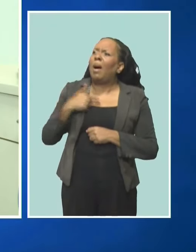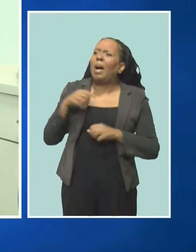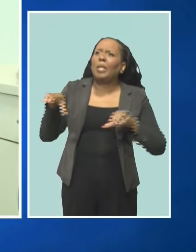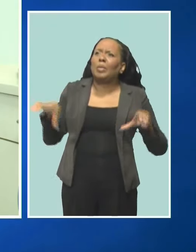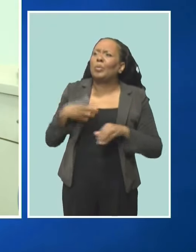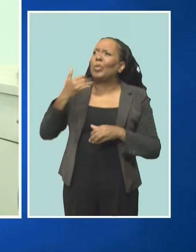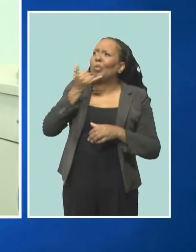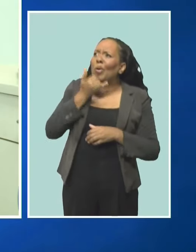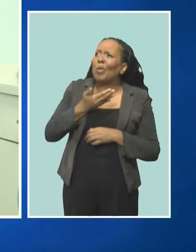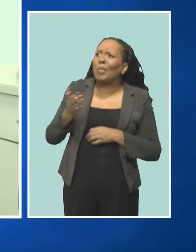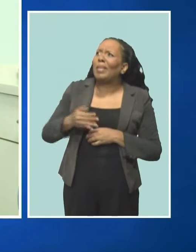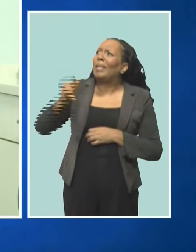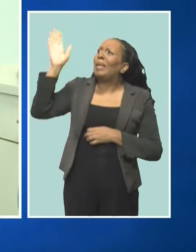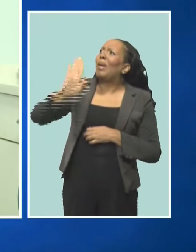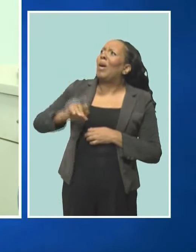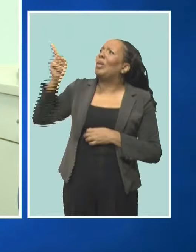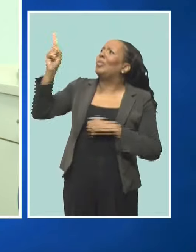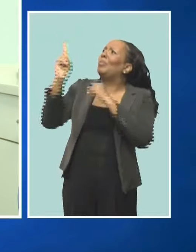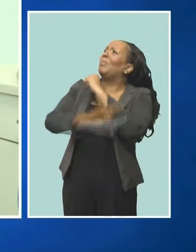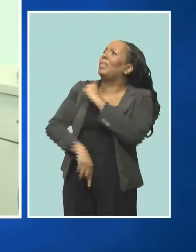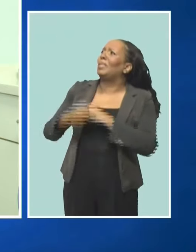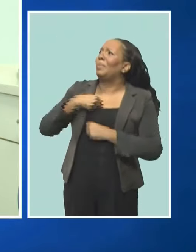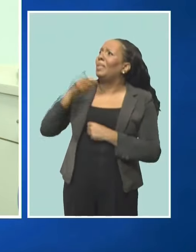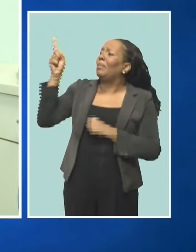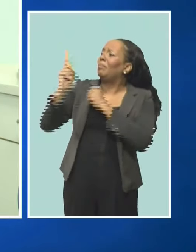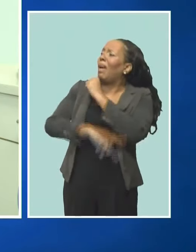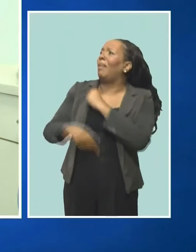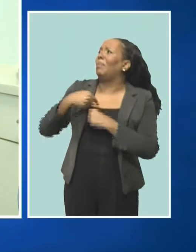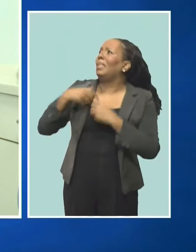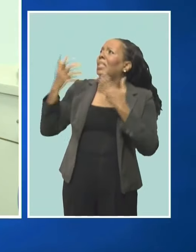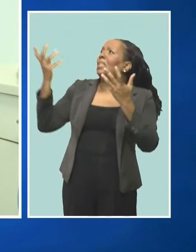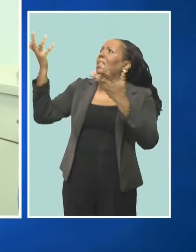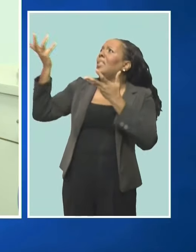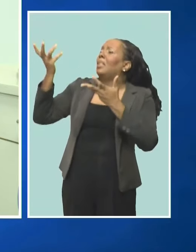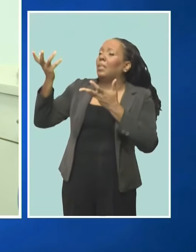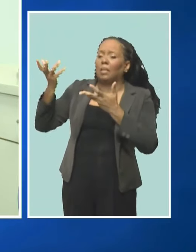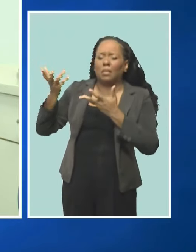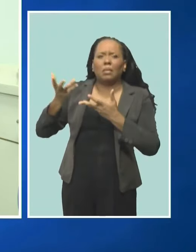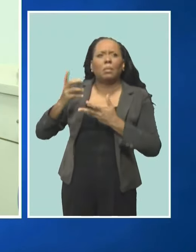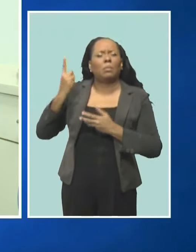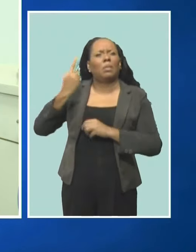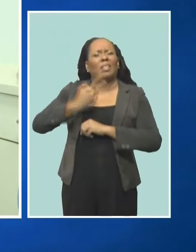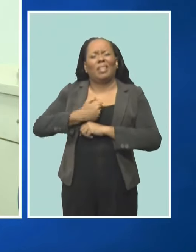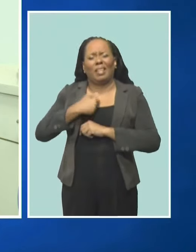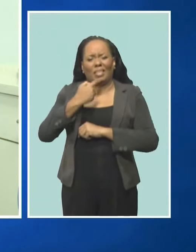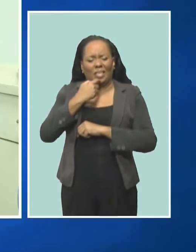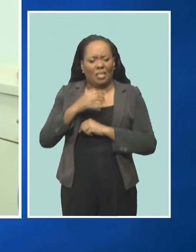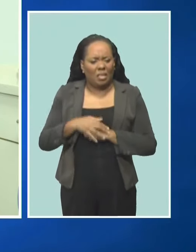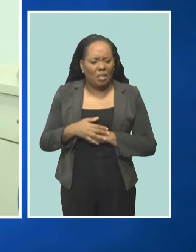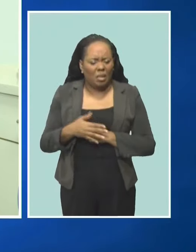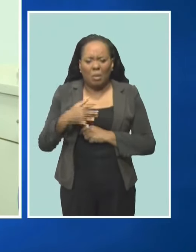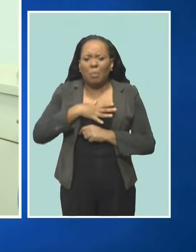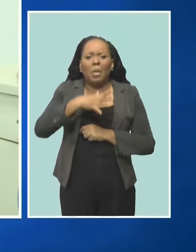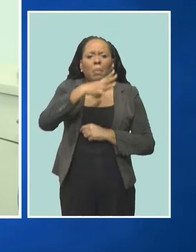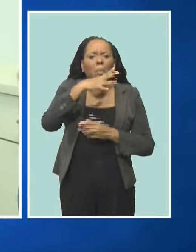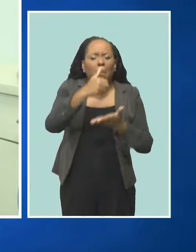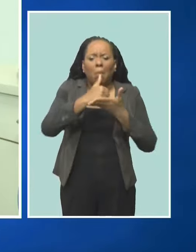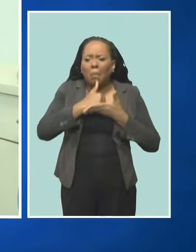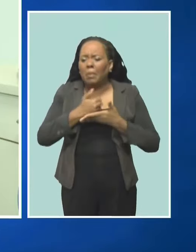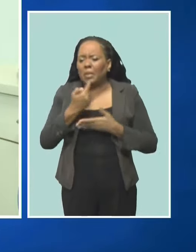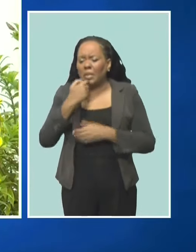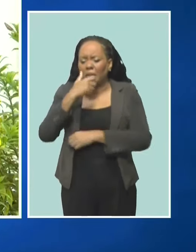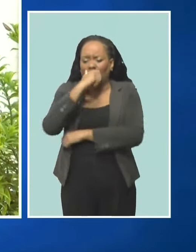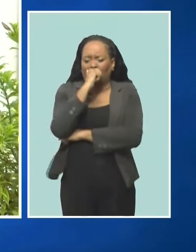wrong deed that I did and this was the punishment. Then a day I thought to my mom about it and she helped me to realize that